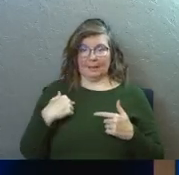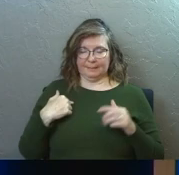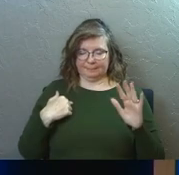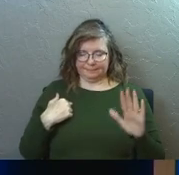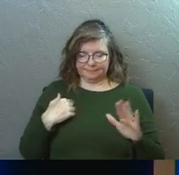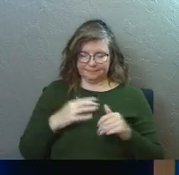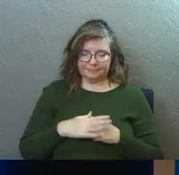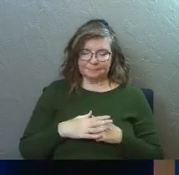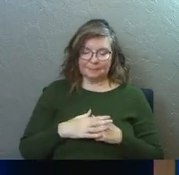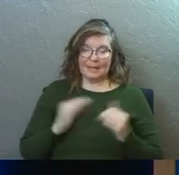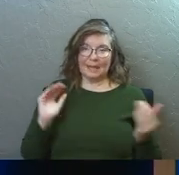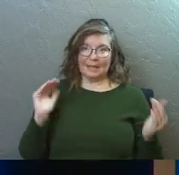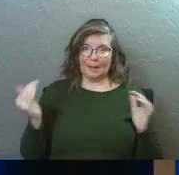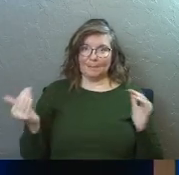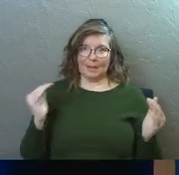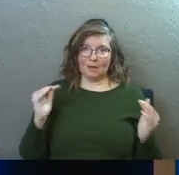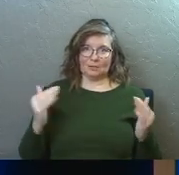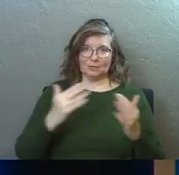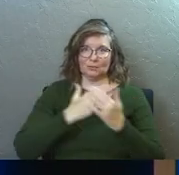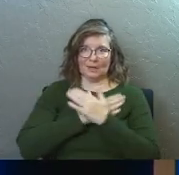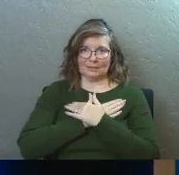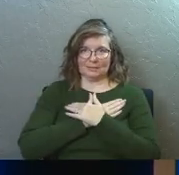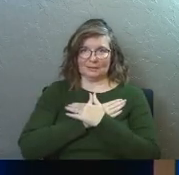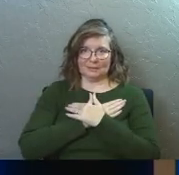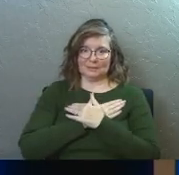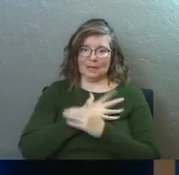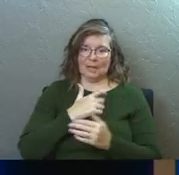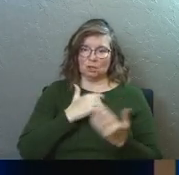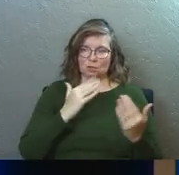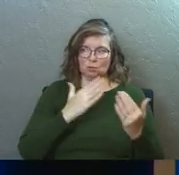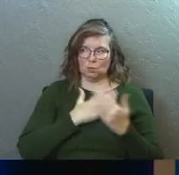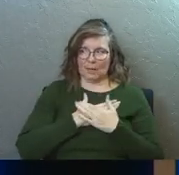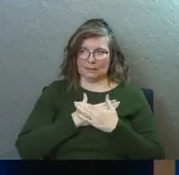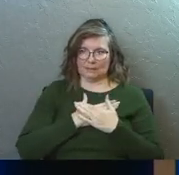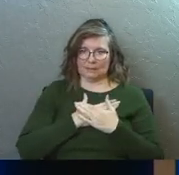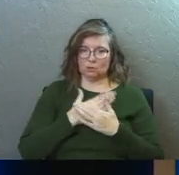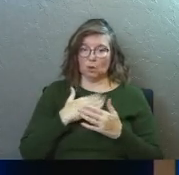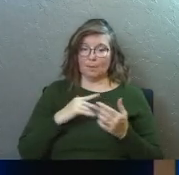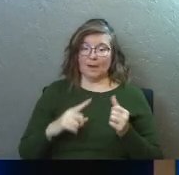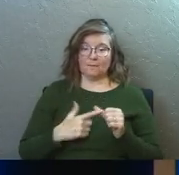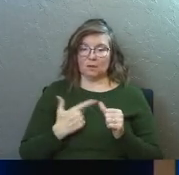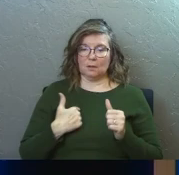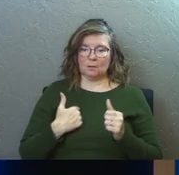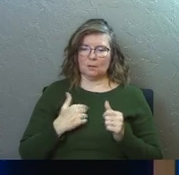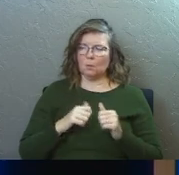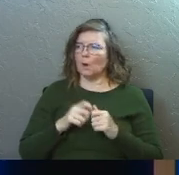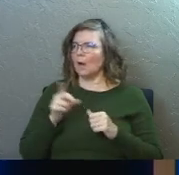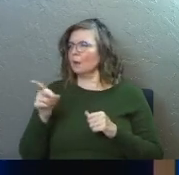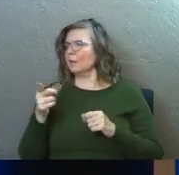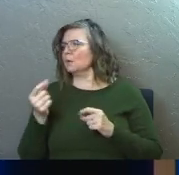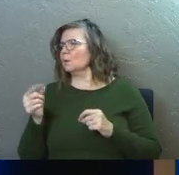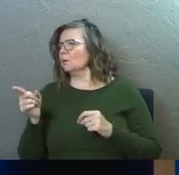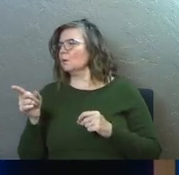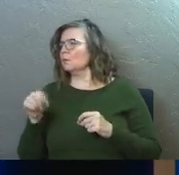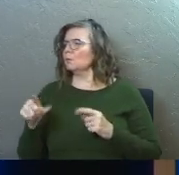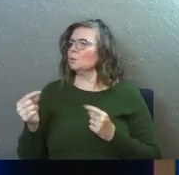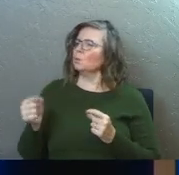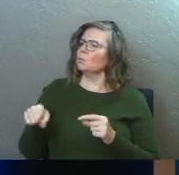I've struggled with is comparison rest. I need to rest. So my first thing is I go, well, how do they rest?